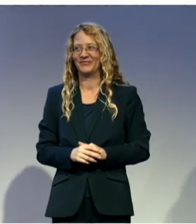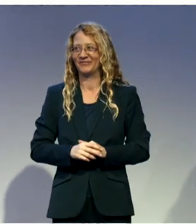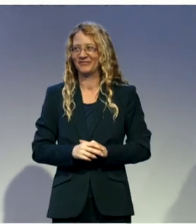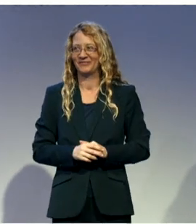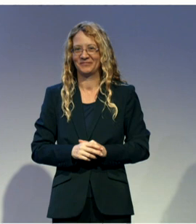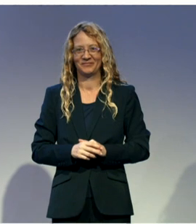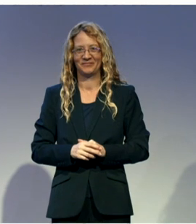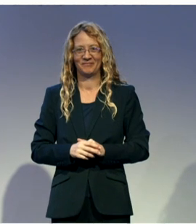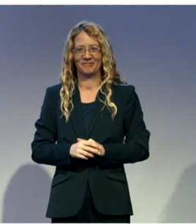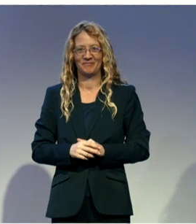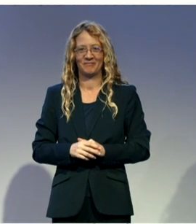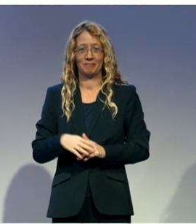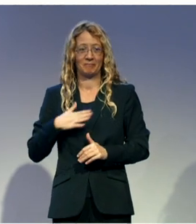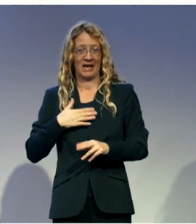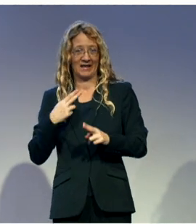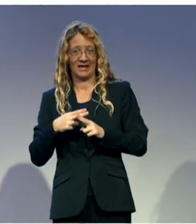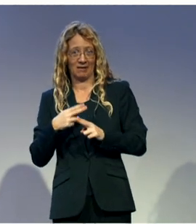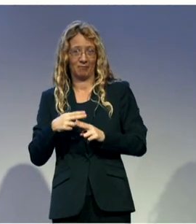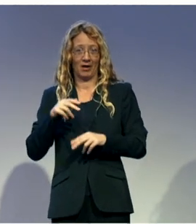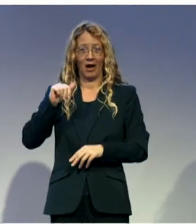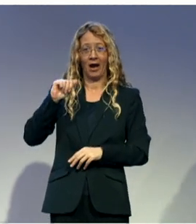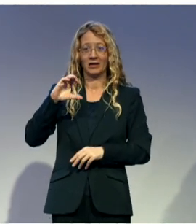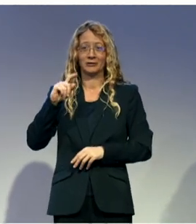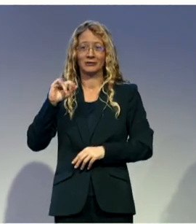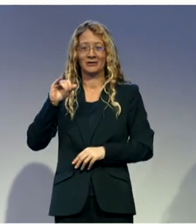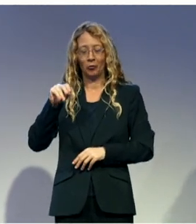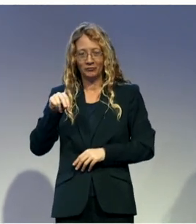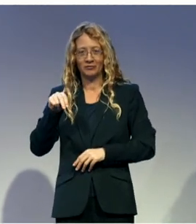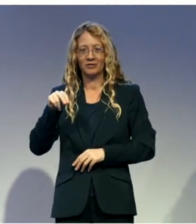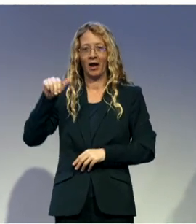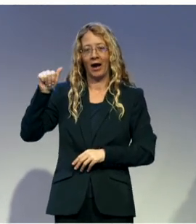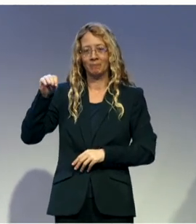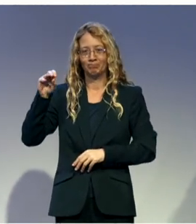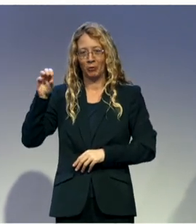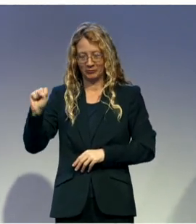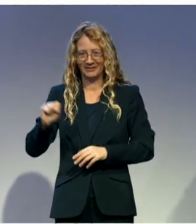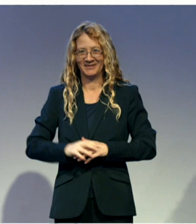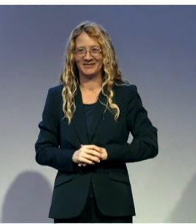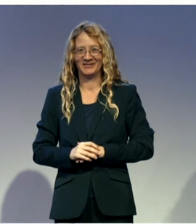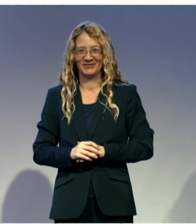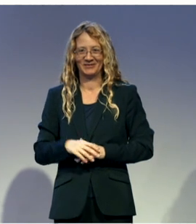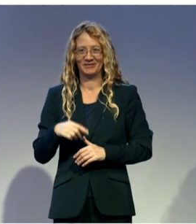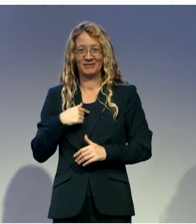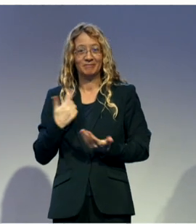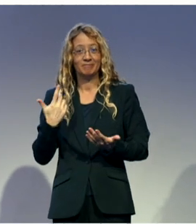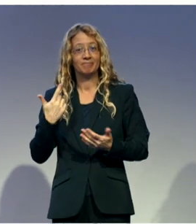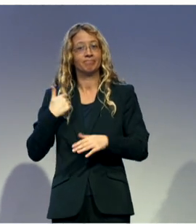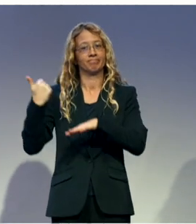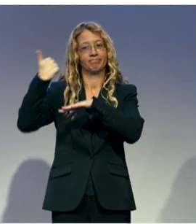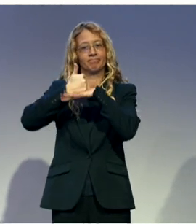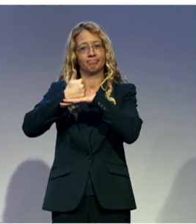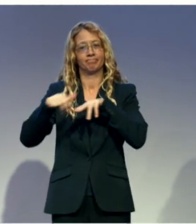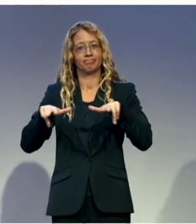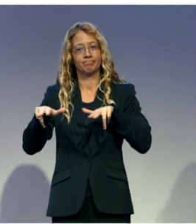My name is Action Amos and I'm the executive director for the Federation of